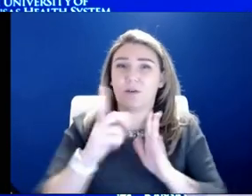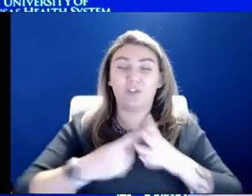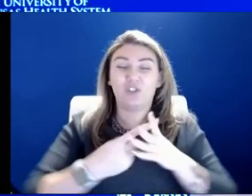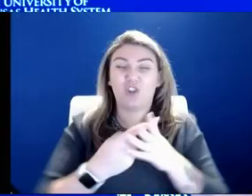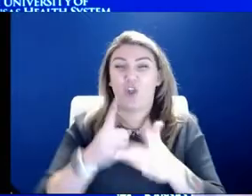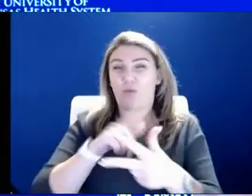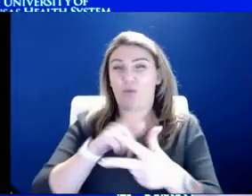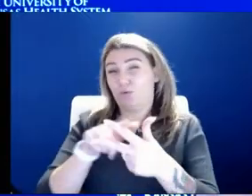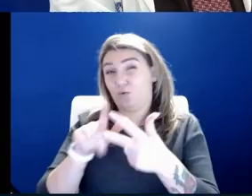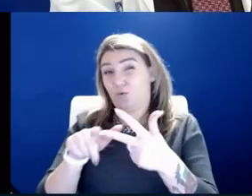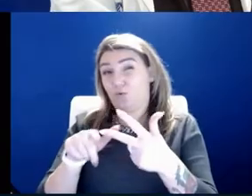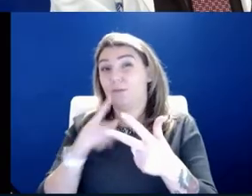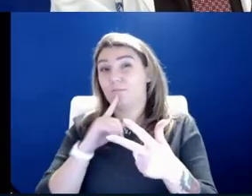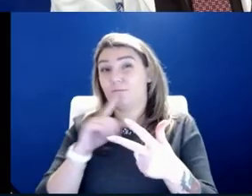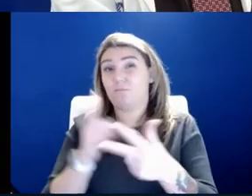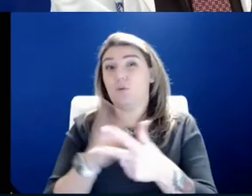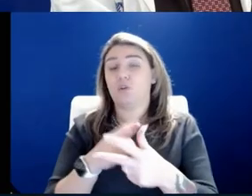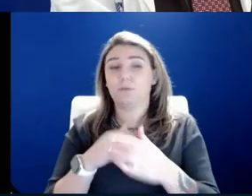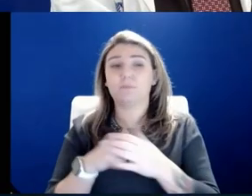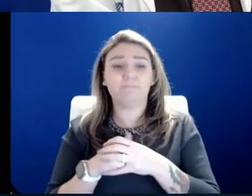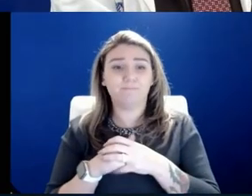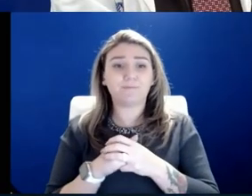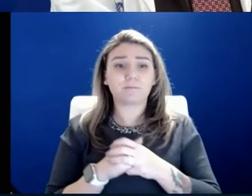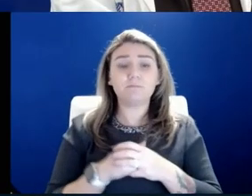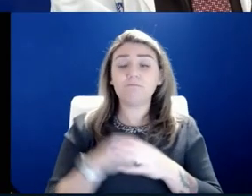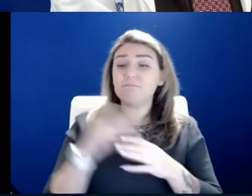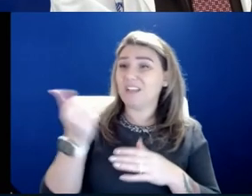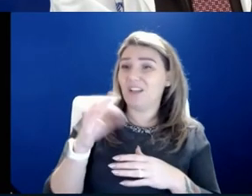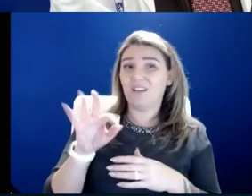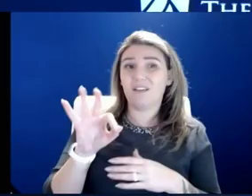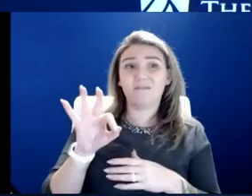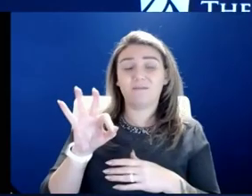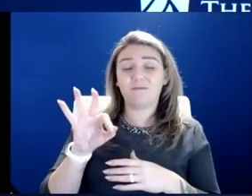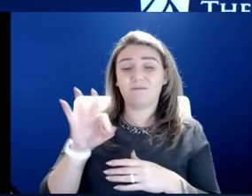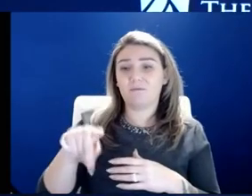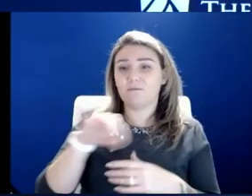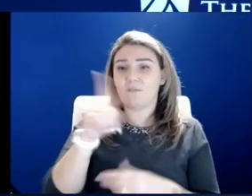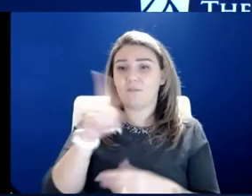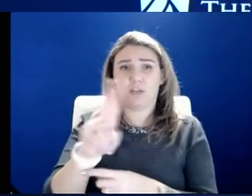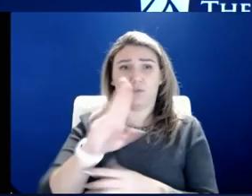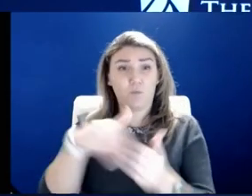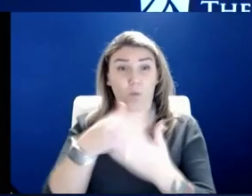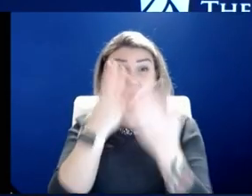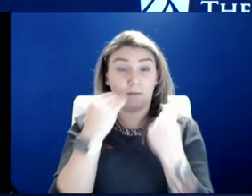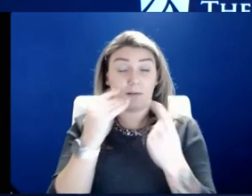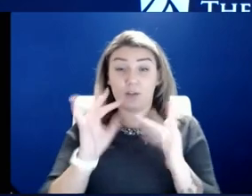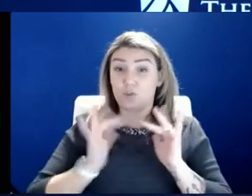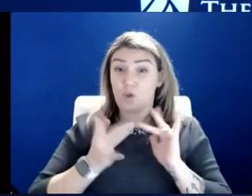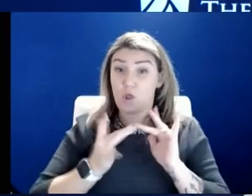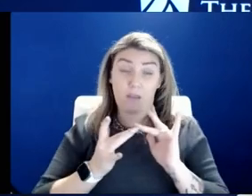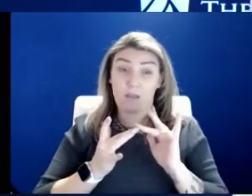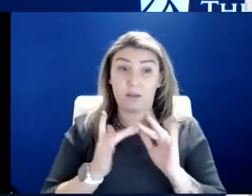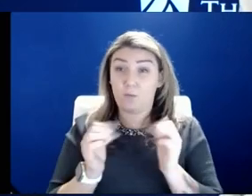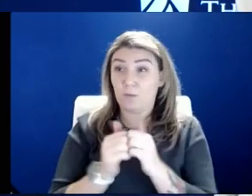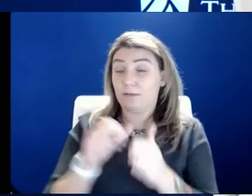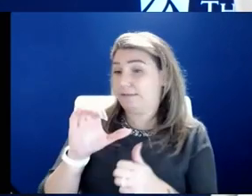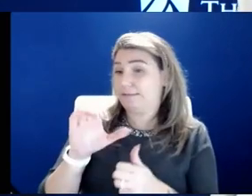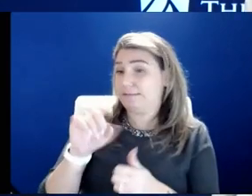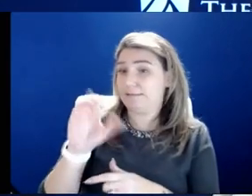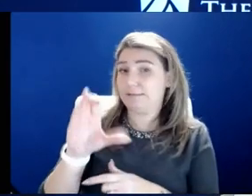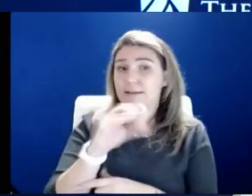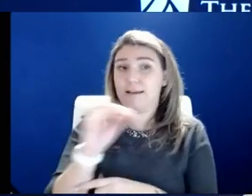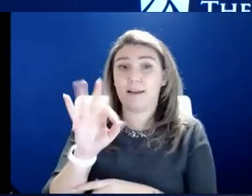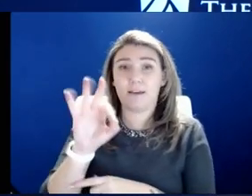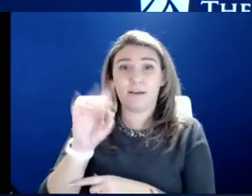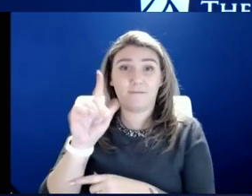sources first. The only other source I would think, you know, Pfizer posted a lot of its data online. It's all available, so as the CDC and the FDA. So those are places you can go.